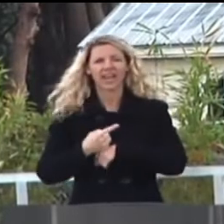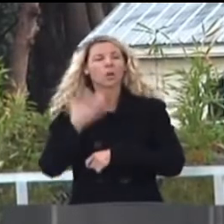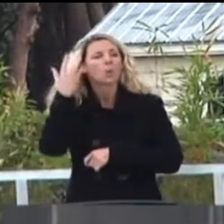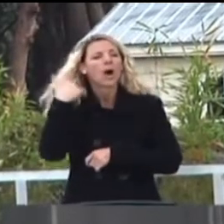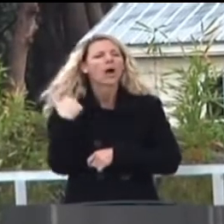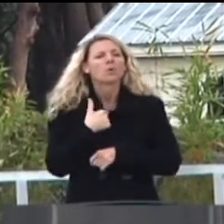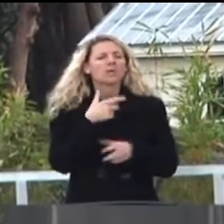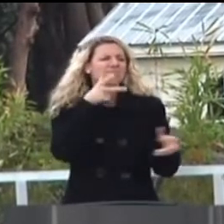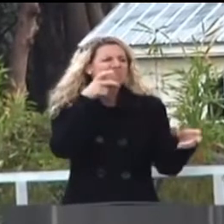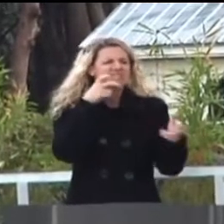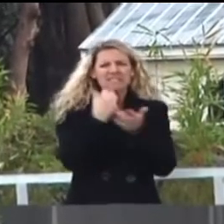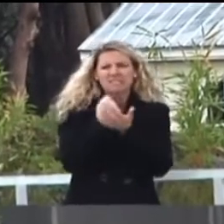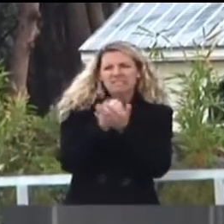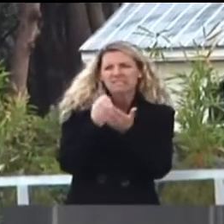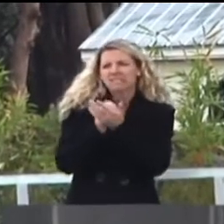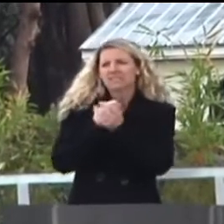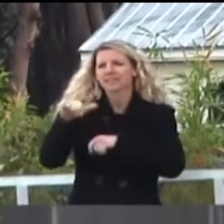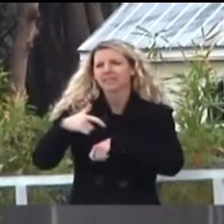remembered that time together.